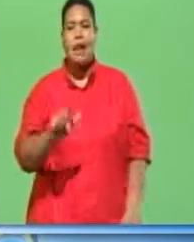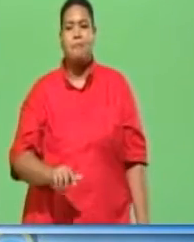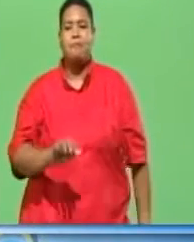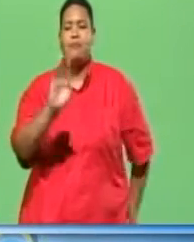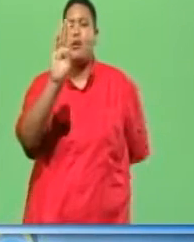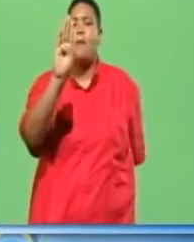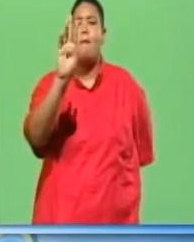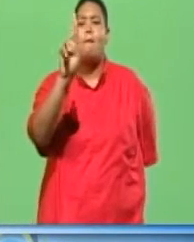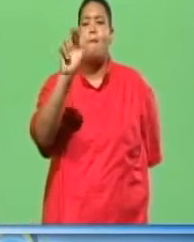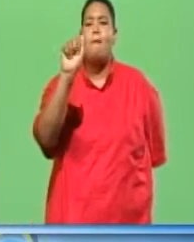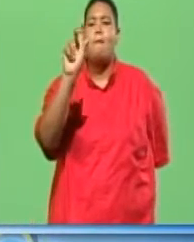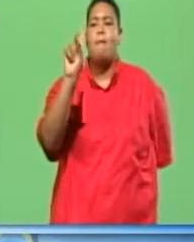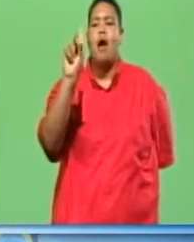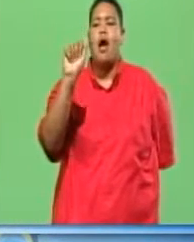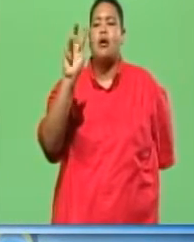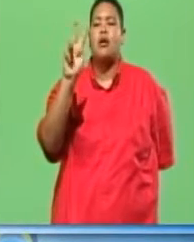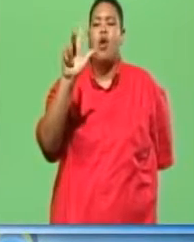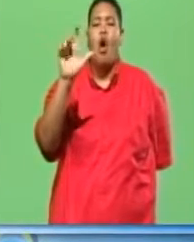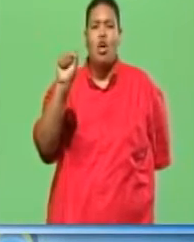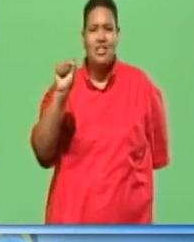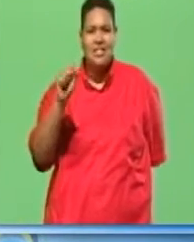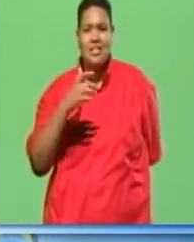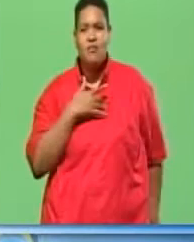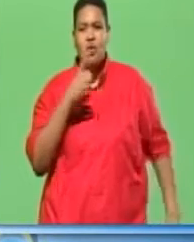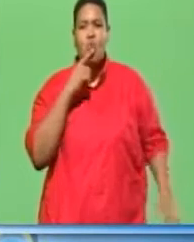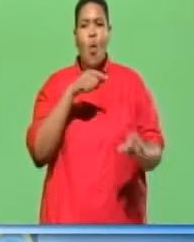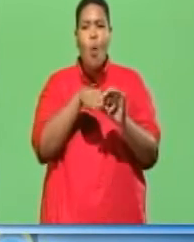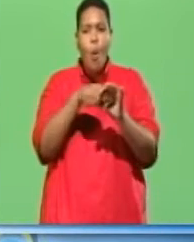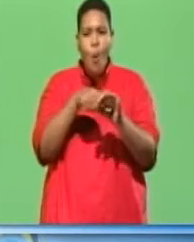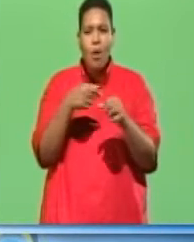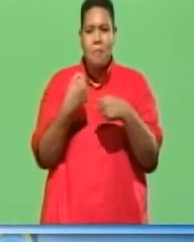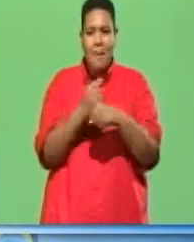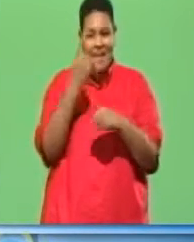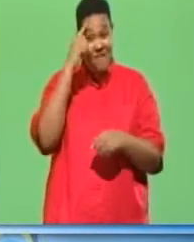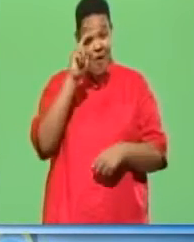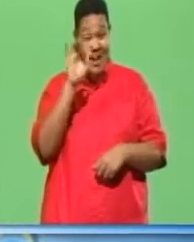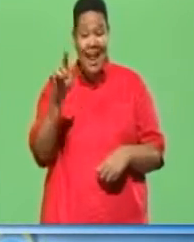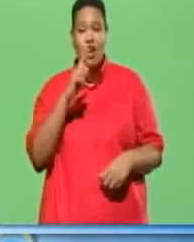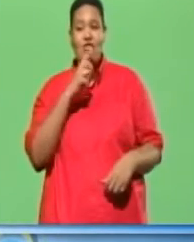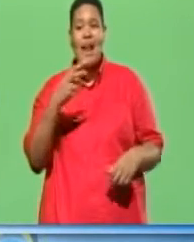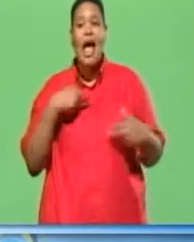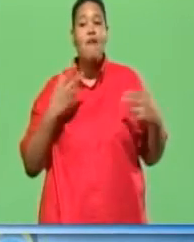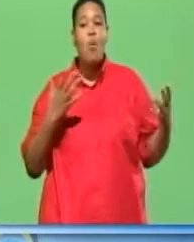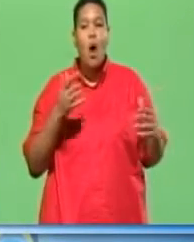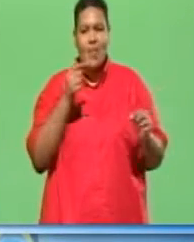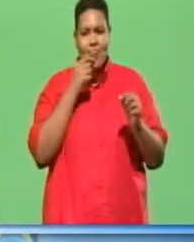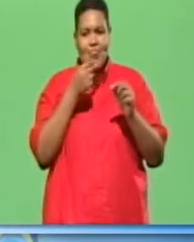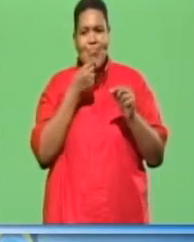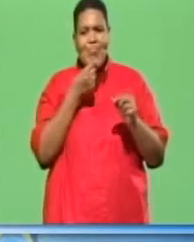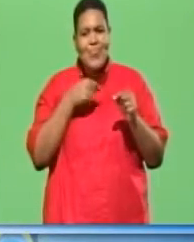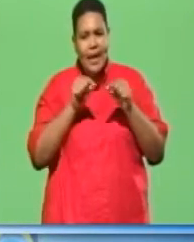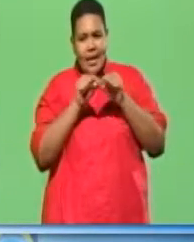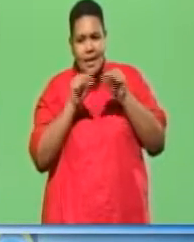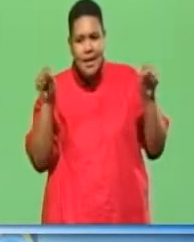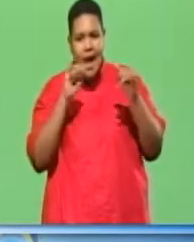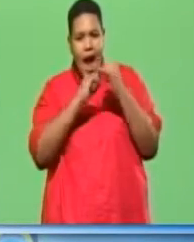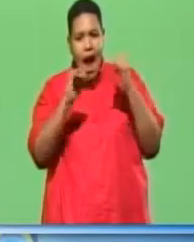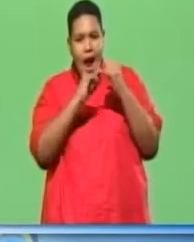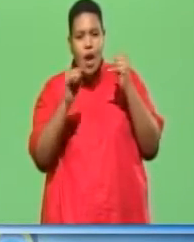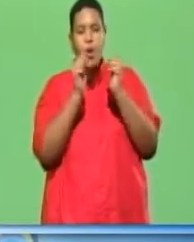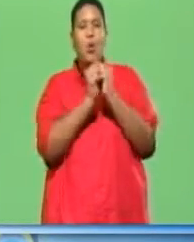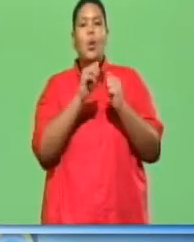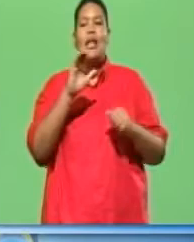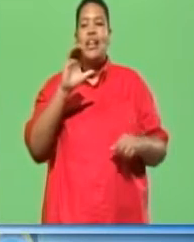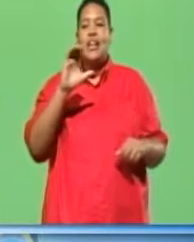Brad-alls. These are used to form holes for nails. It consists of a slender steel stamp with a